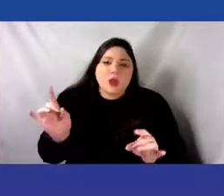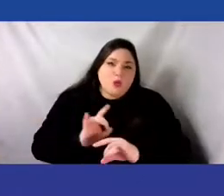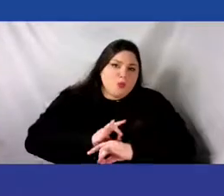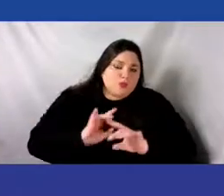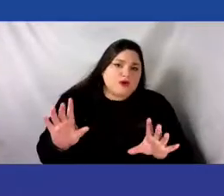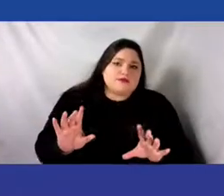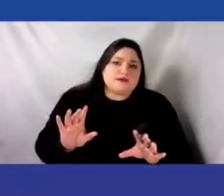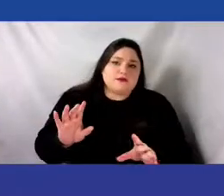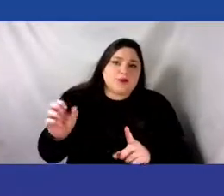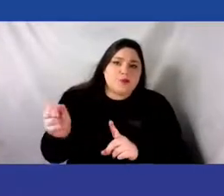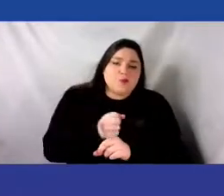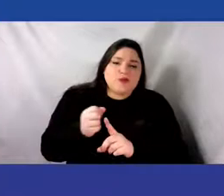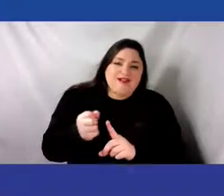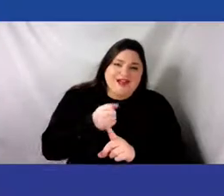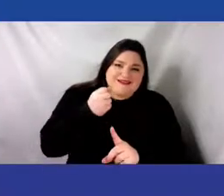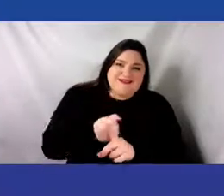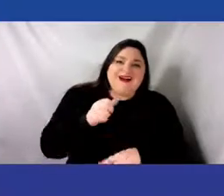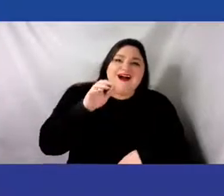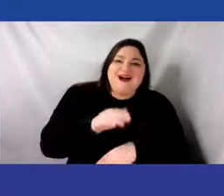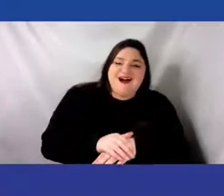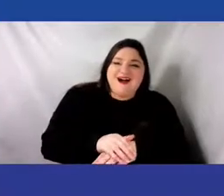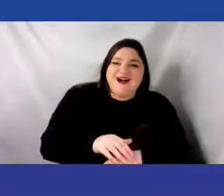in Yonkers.